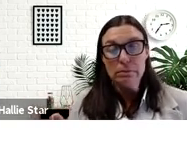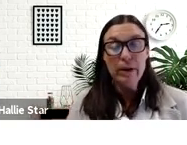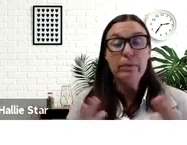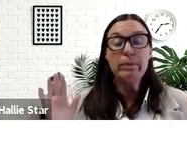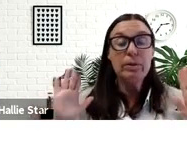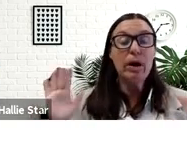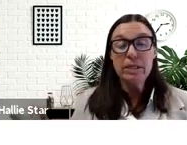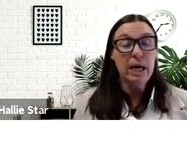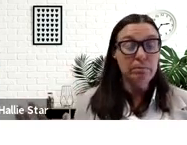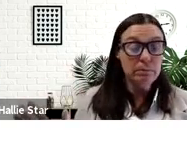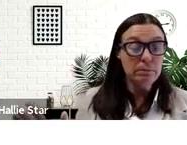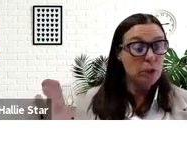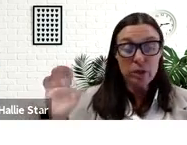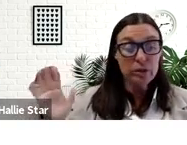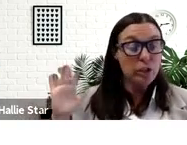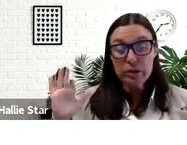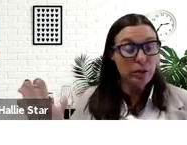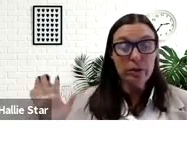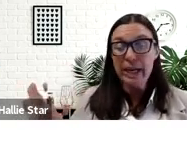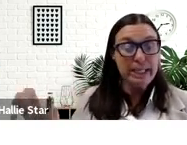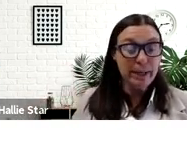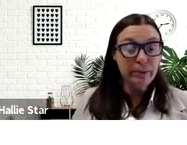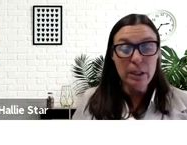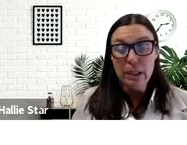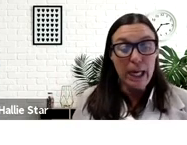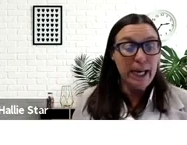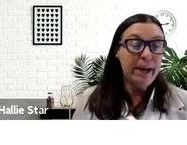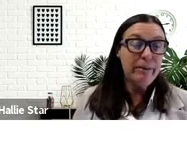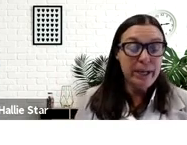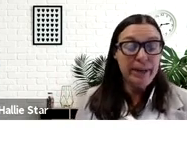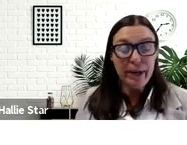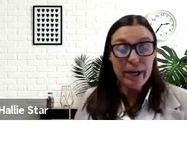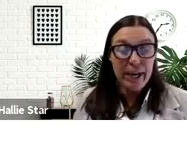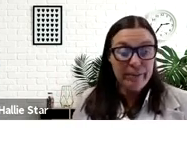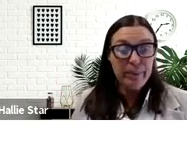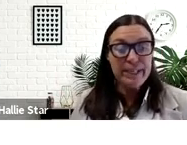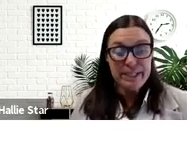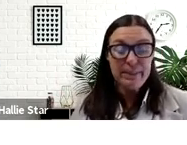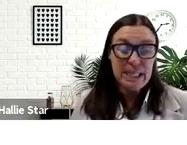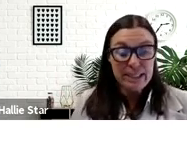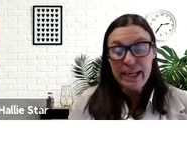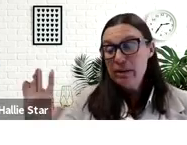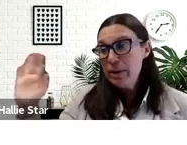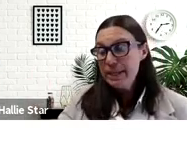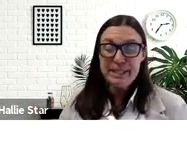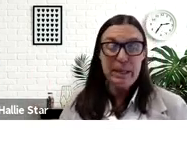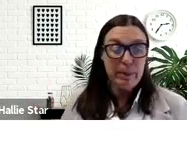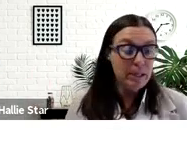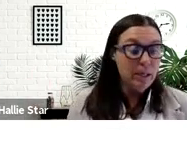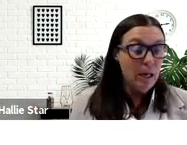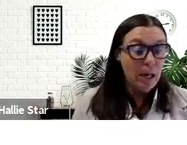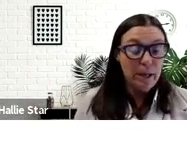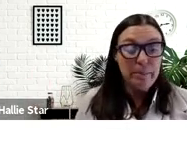Journal. Carry one with you all the time. Journal, journal, journal. Write it down. I have one in my car. I have one next to my desk. I have one next